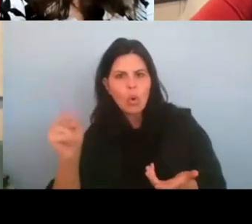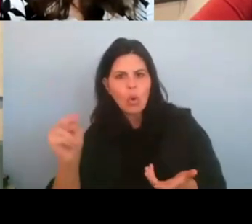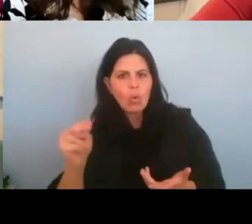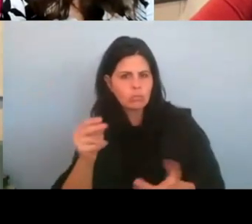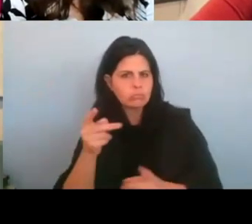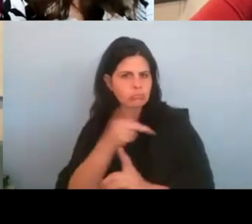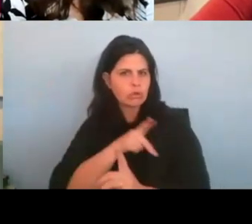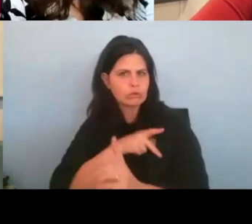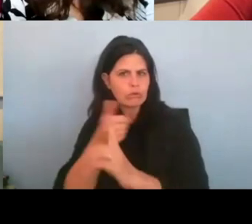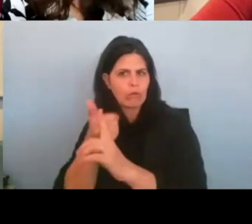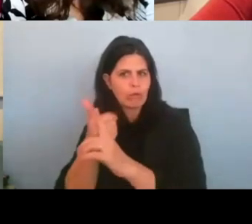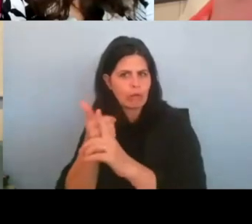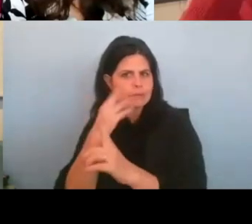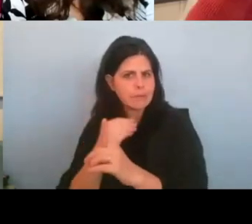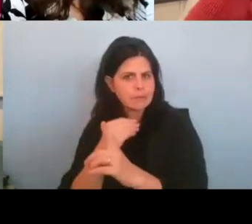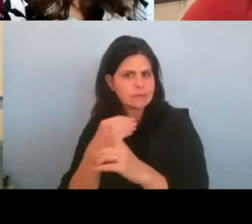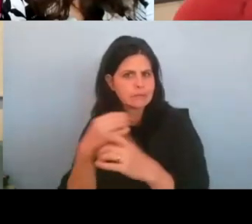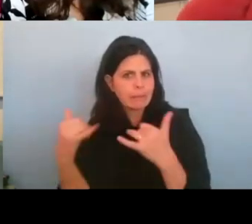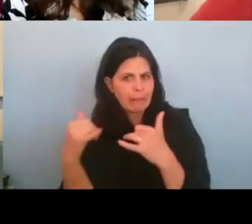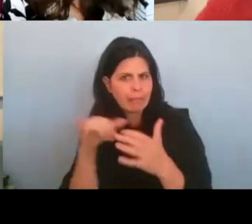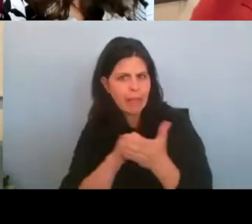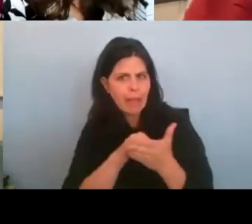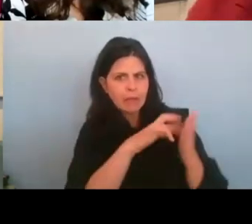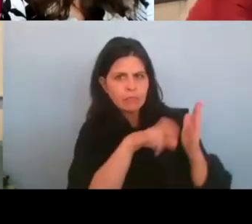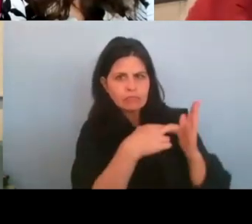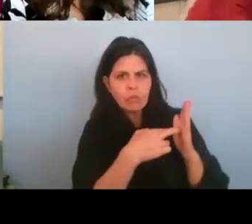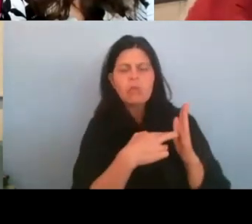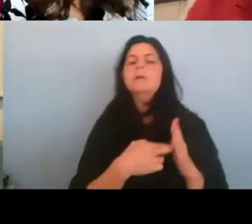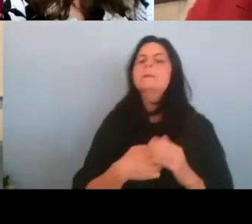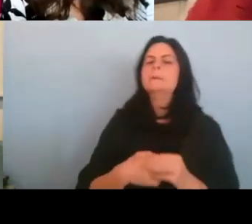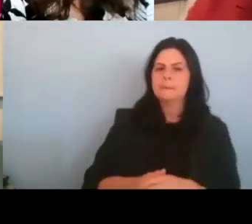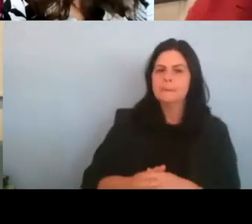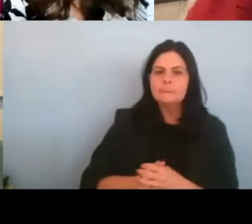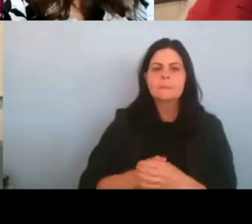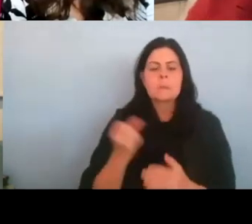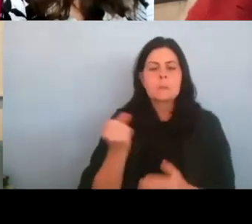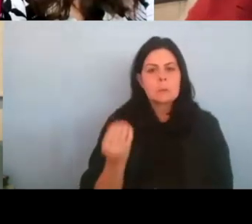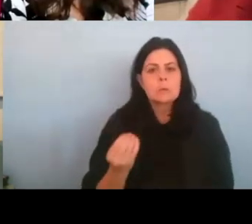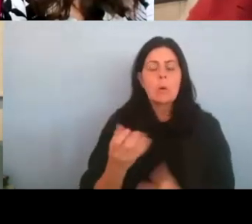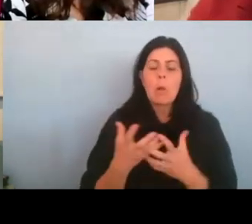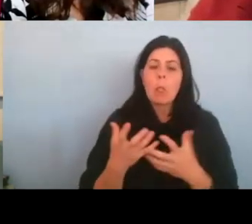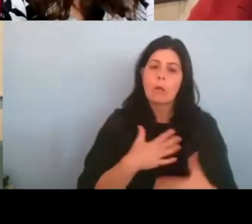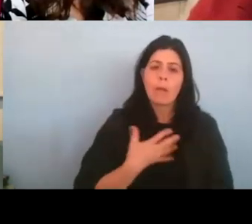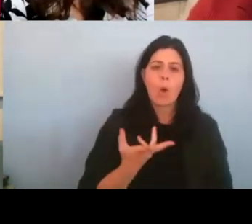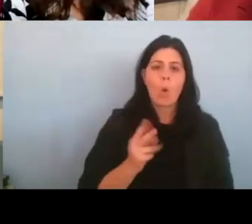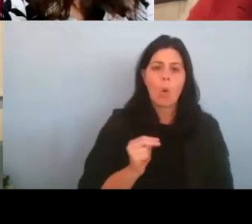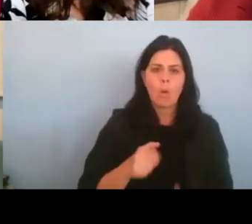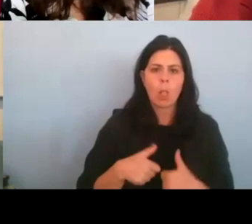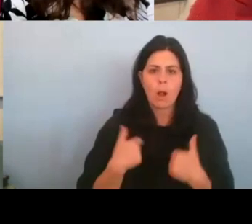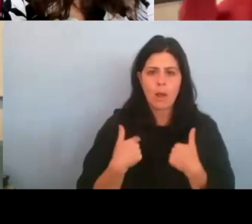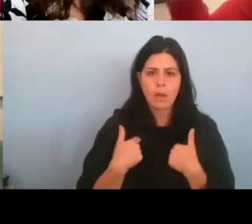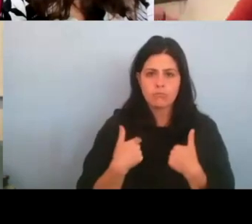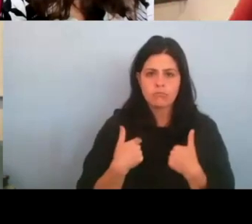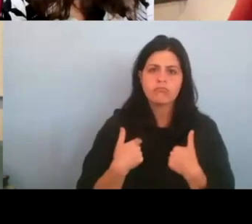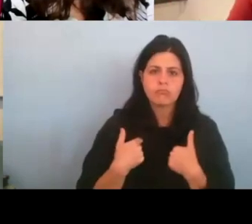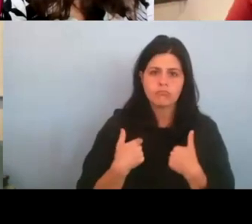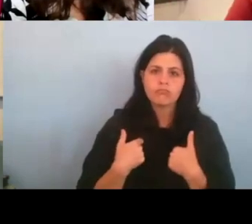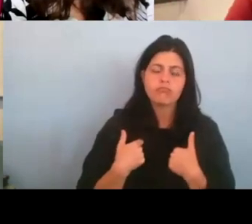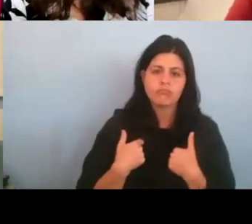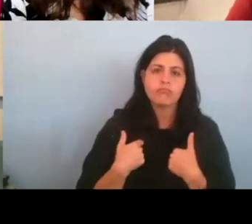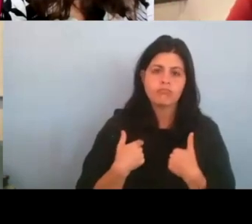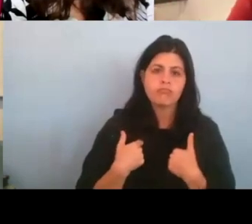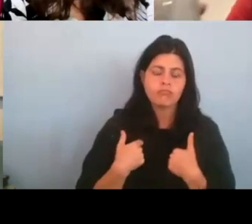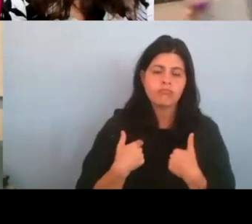So I, I drew on a lot of parts of my own life. Um, um, and,